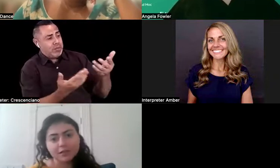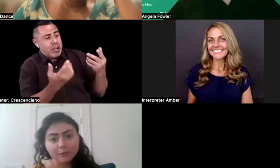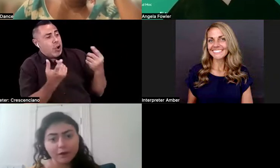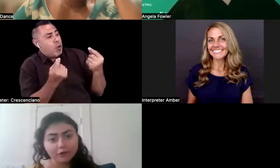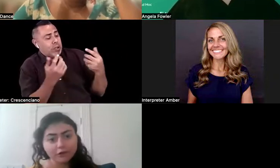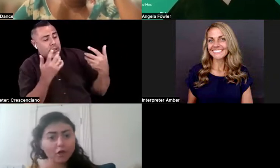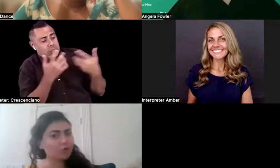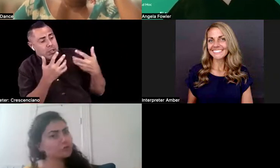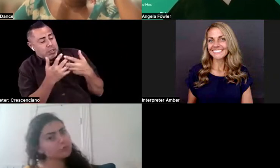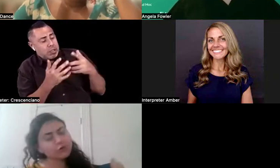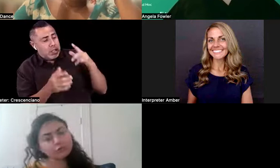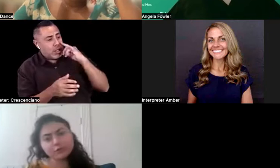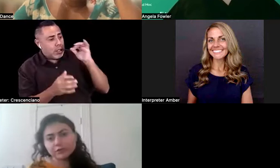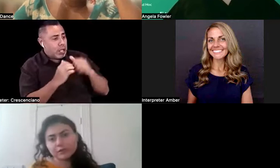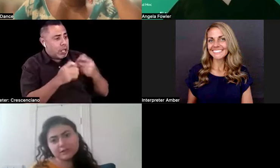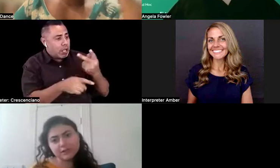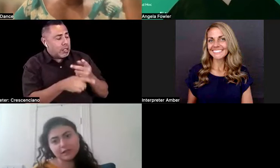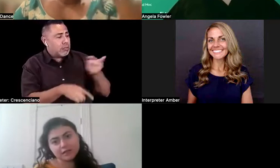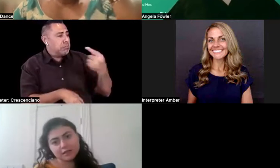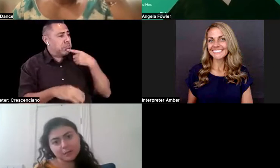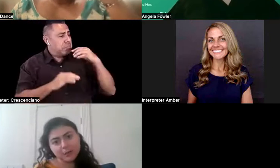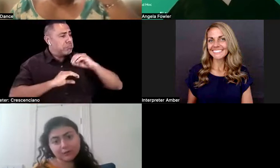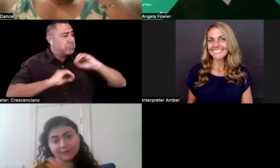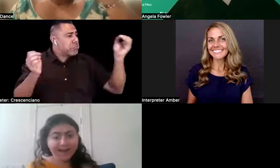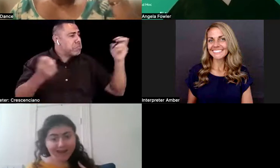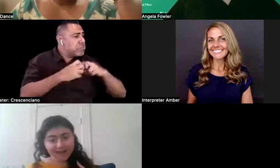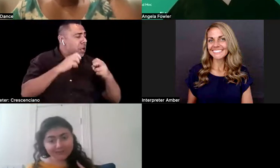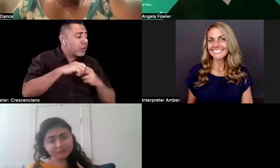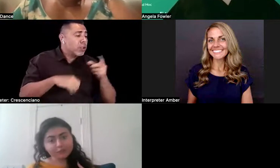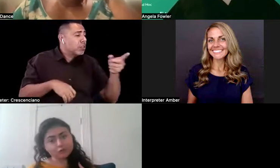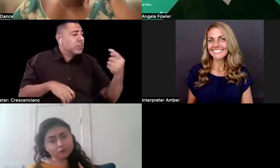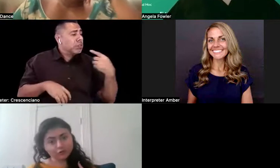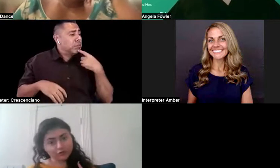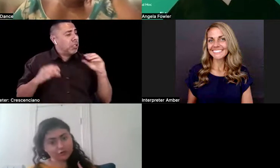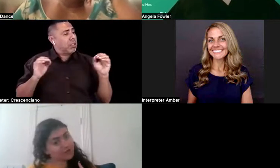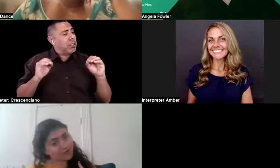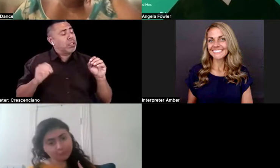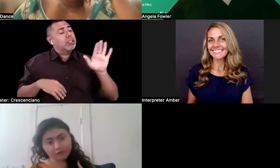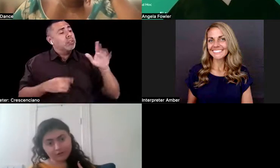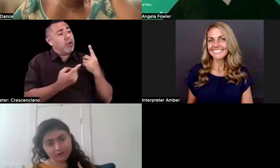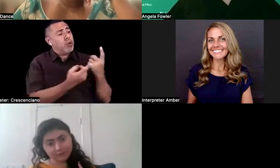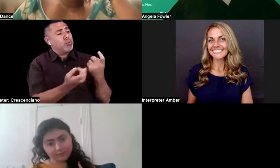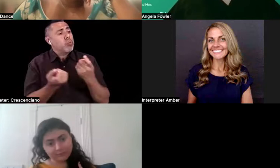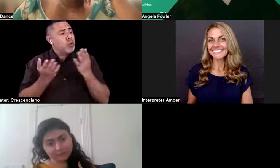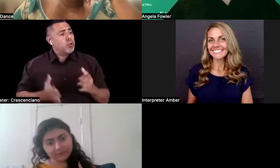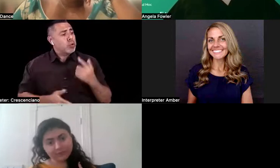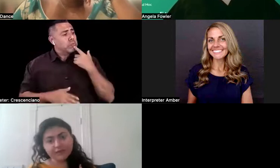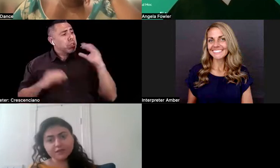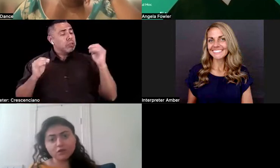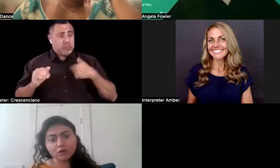say anything about it or your recruiter didn't say anything about it. I did my due diligence. I brought it up.